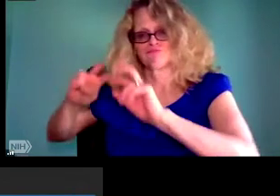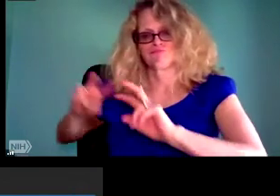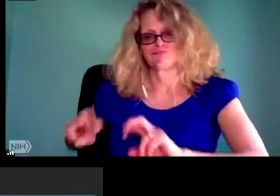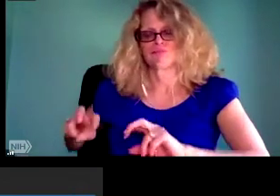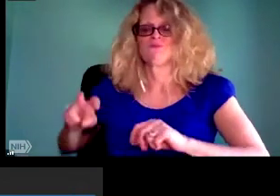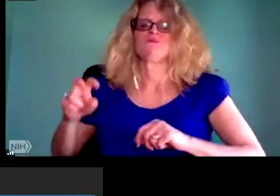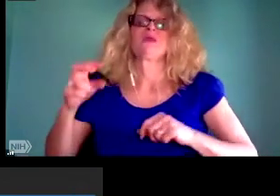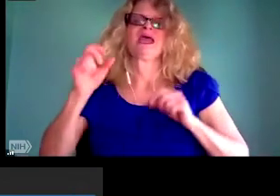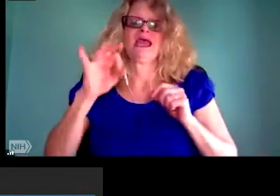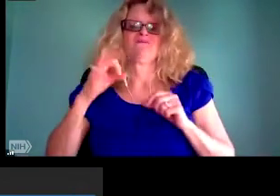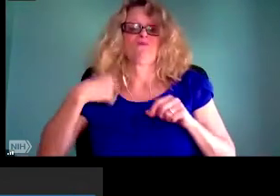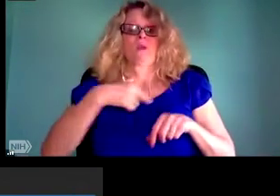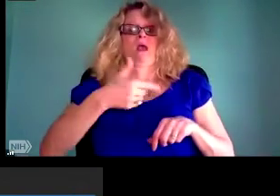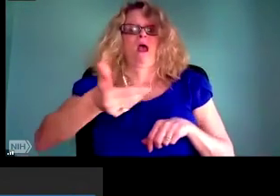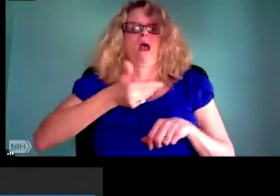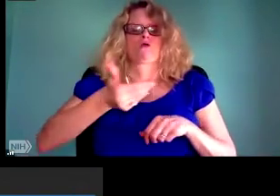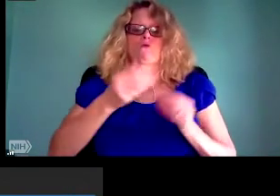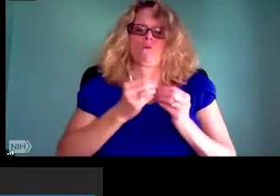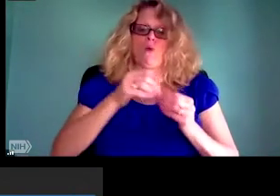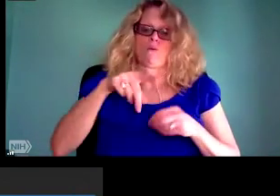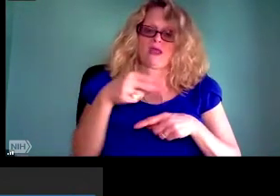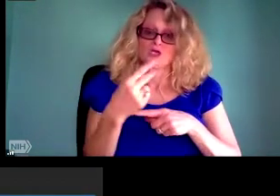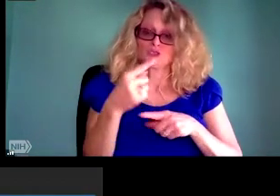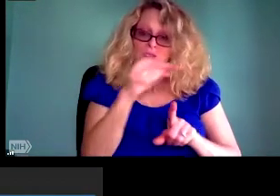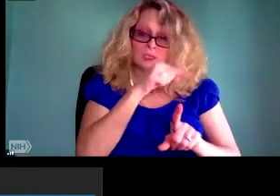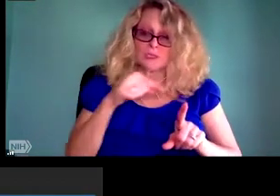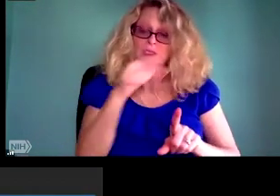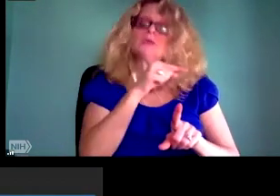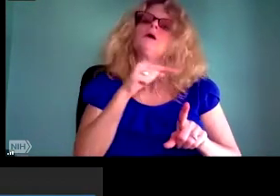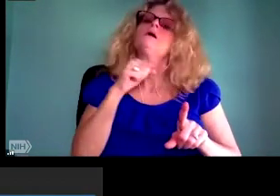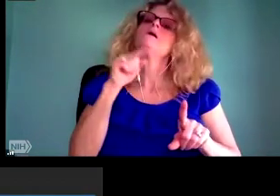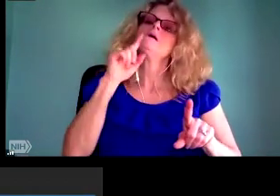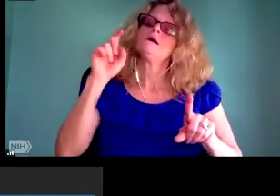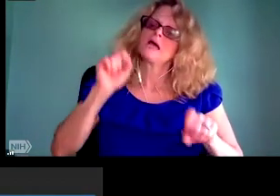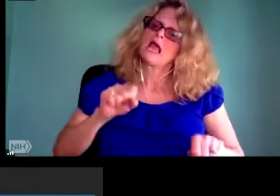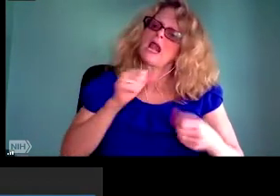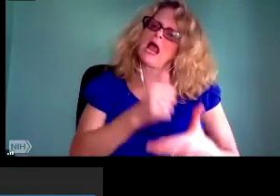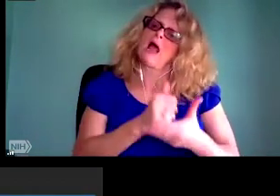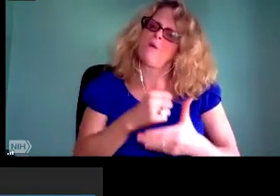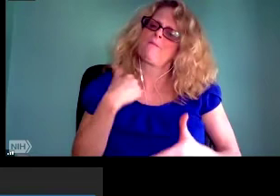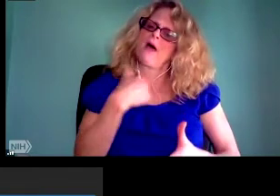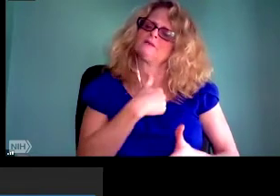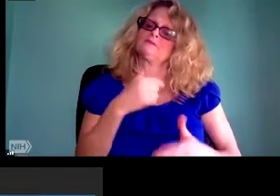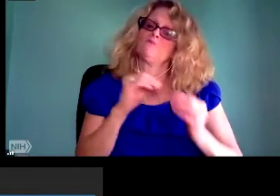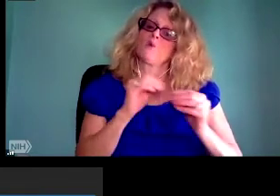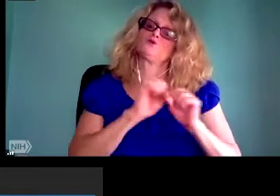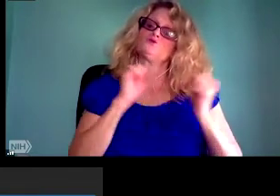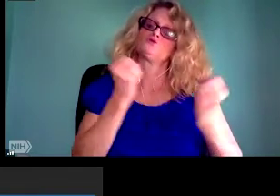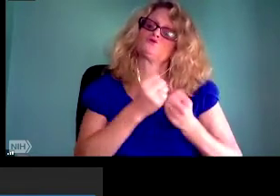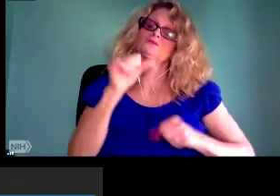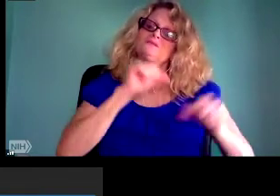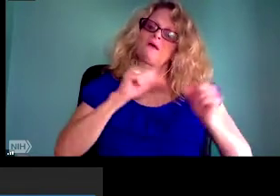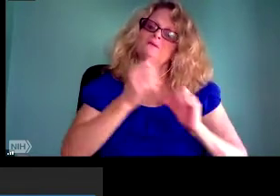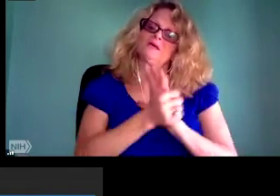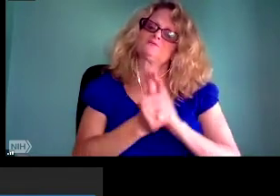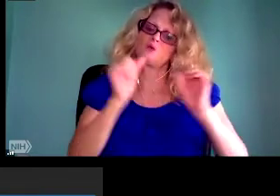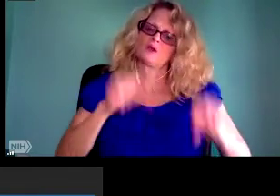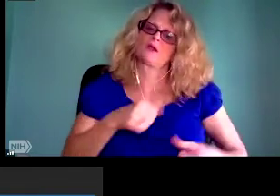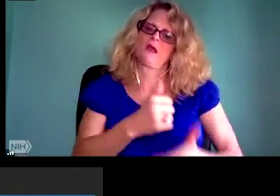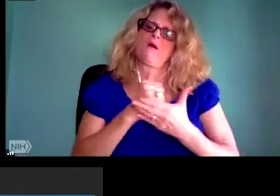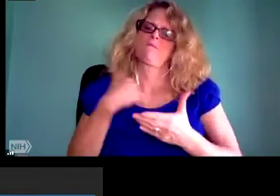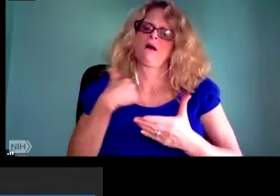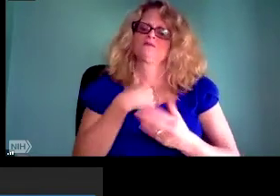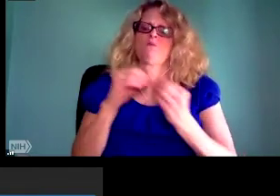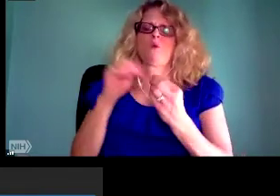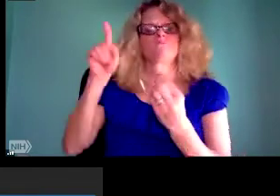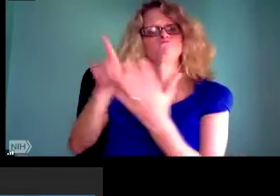all things that we can be doing together. The last thing I'll say is that, you know, we have more data and technology than ever, but we also have more inequality